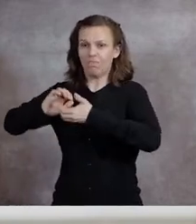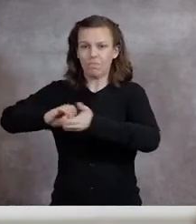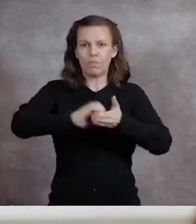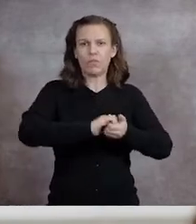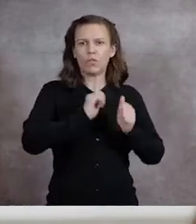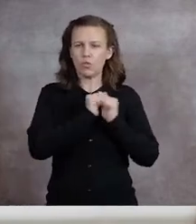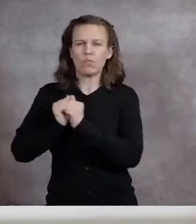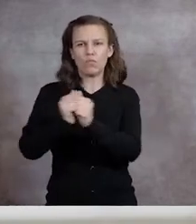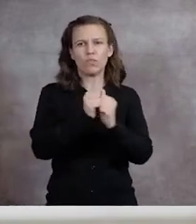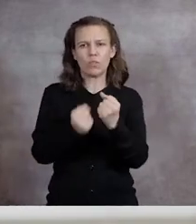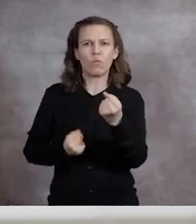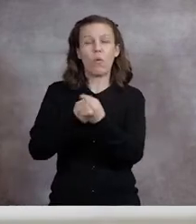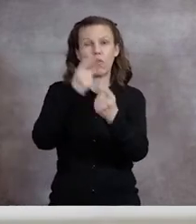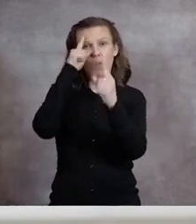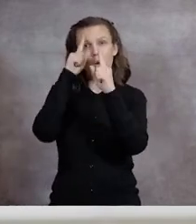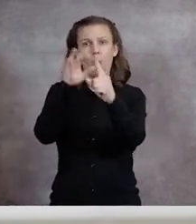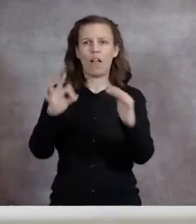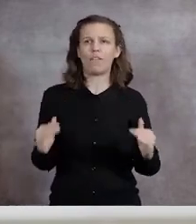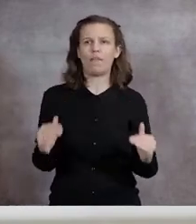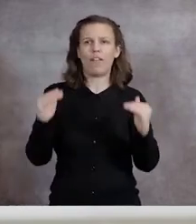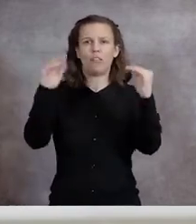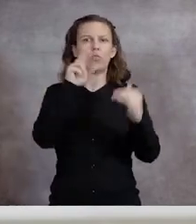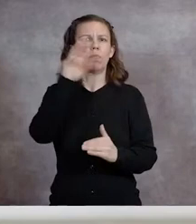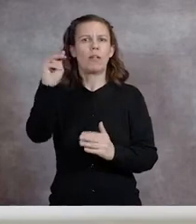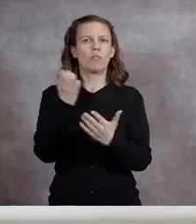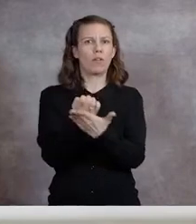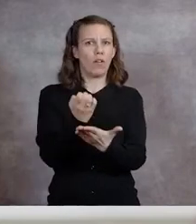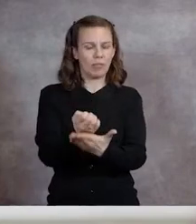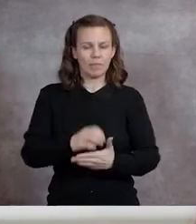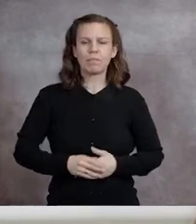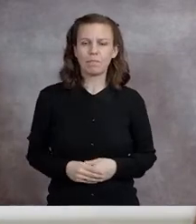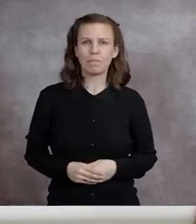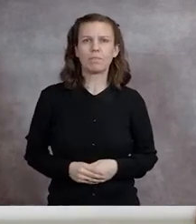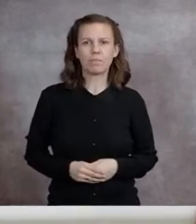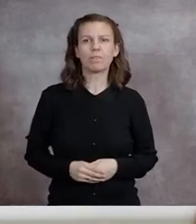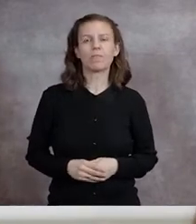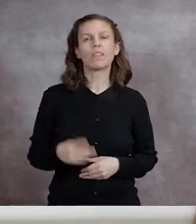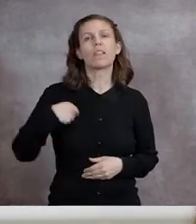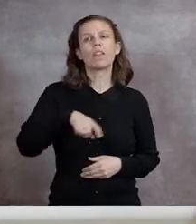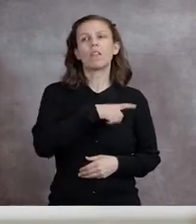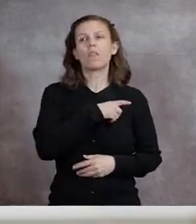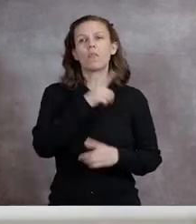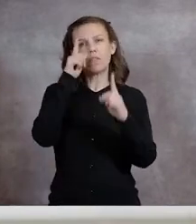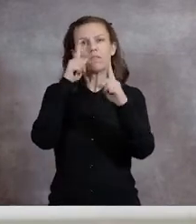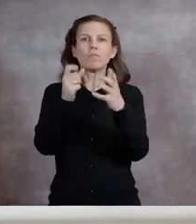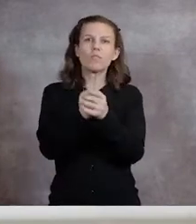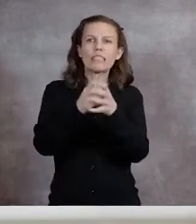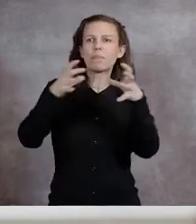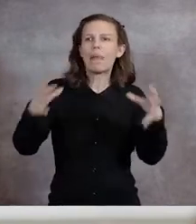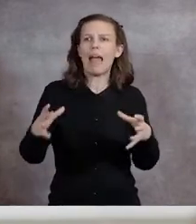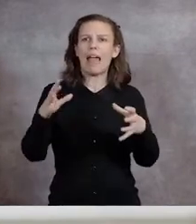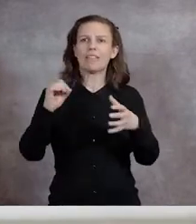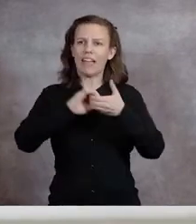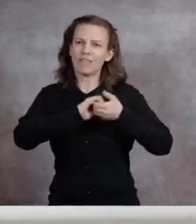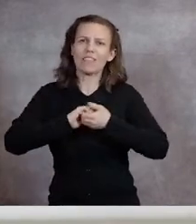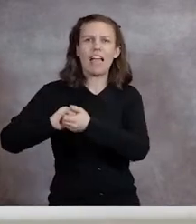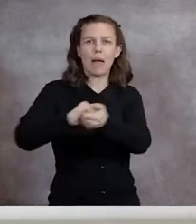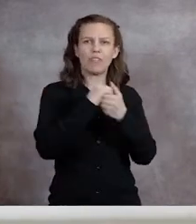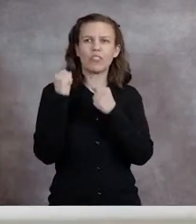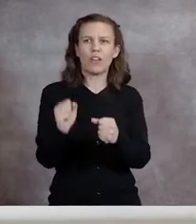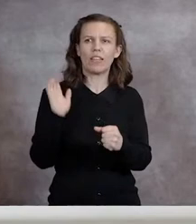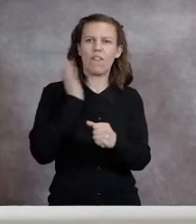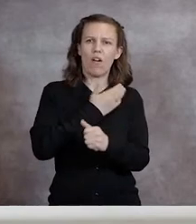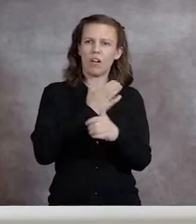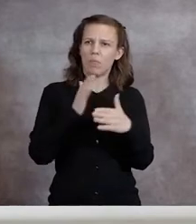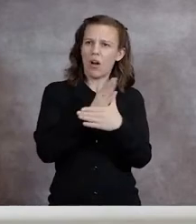mutually support the goal of advancing New Mexico's economy. To expand the collaborative strength of the long-standing